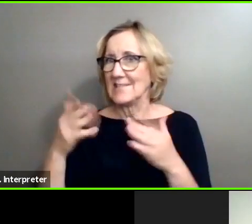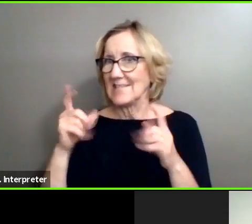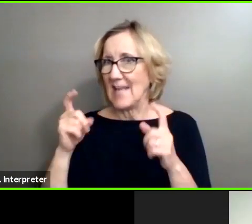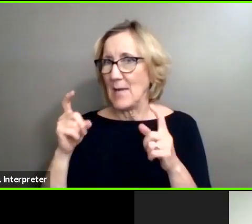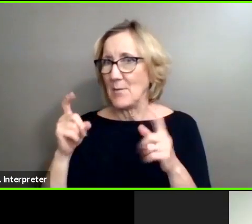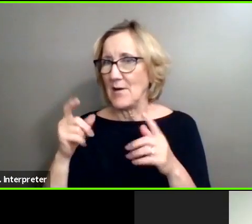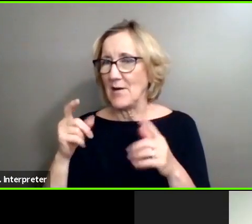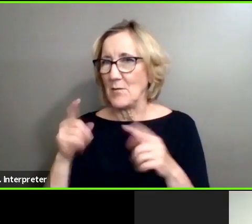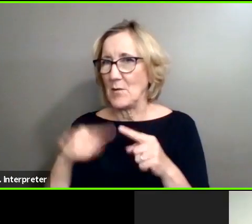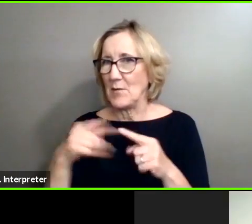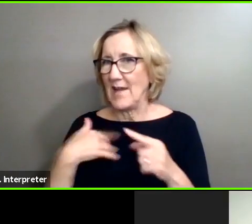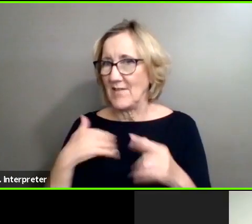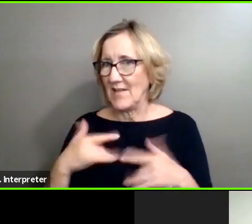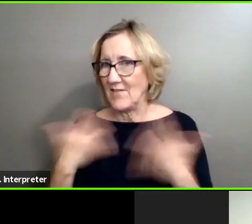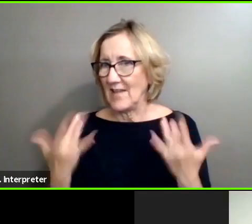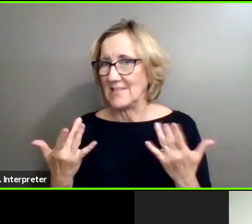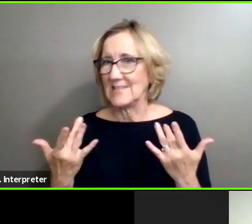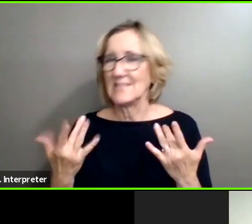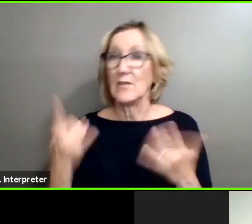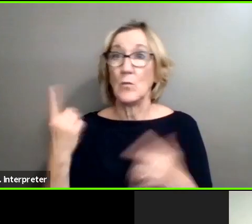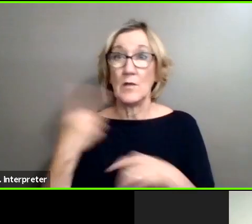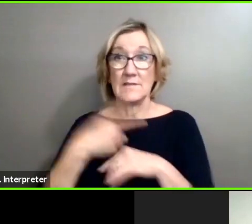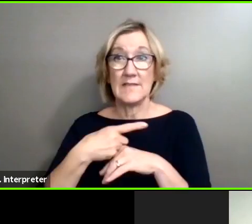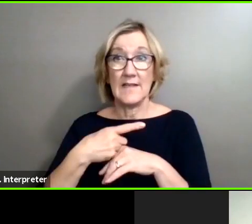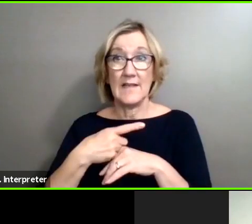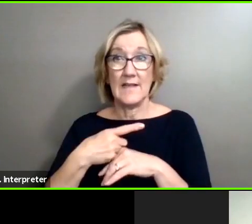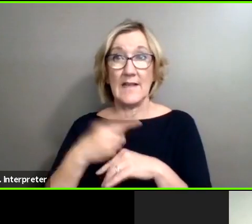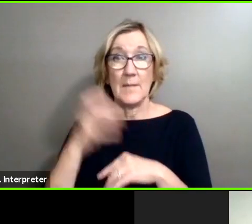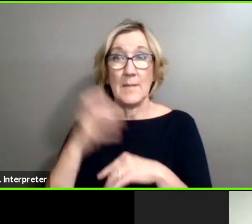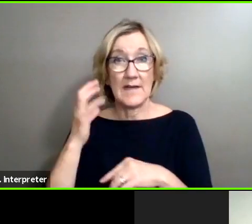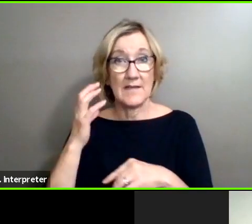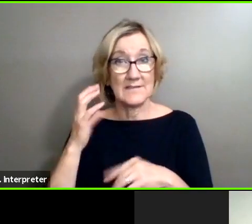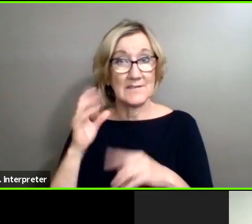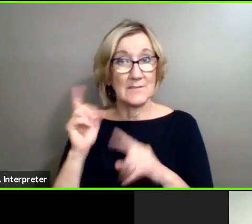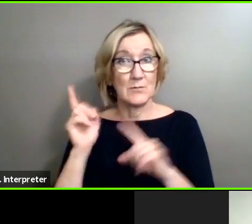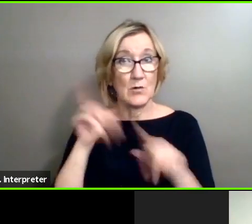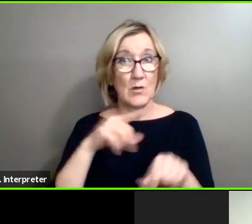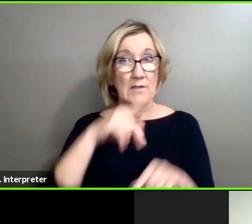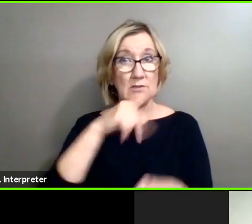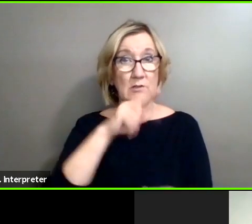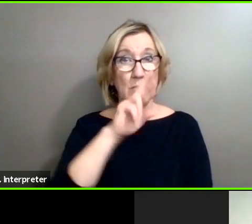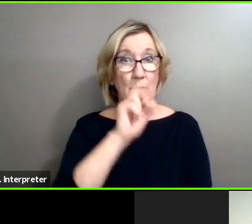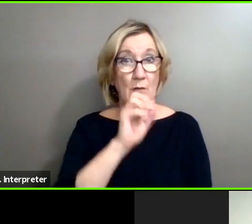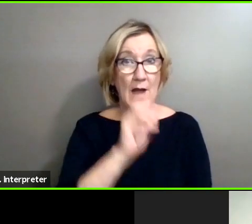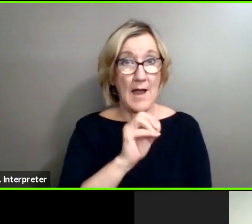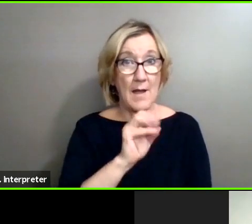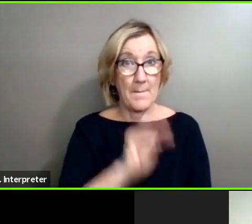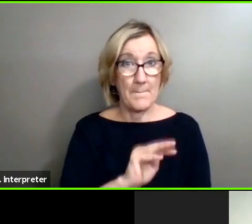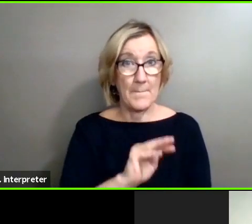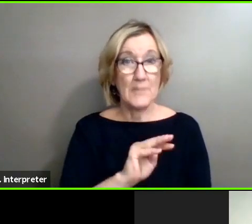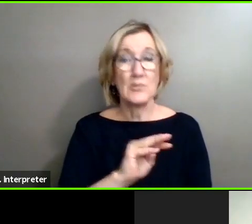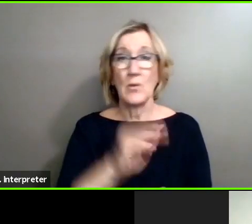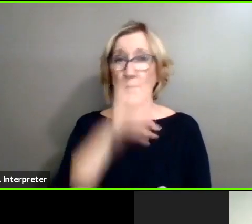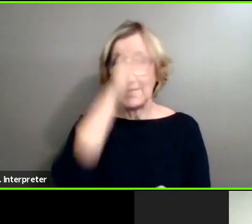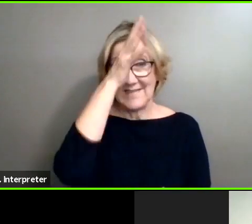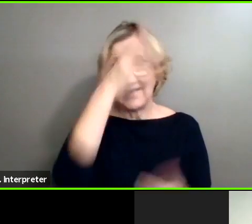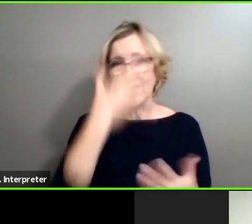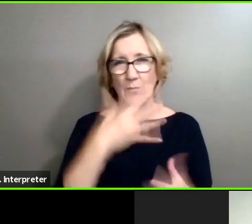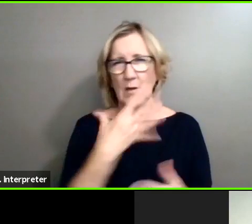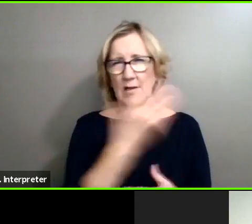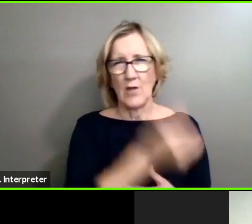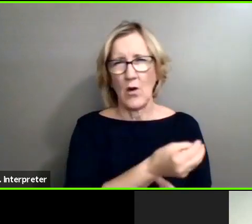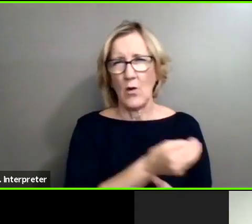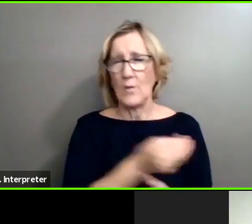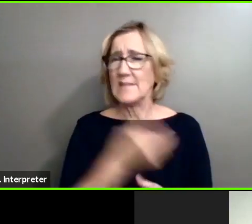One day, one of my cousins, they were on their way to prom and my dad didn't want to go take the photo. So, he told me to do it. So, I went